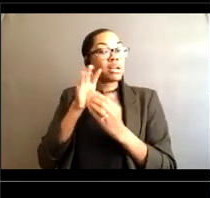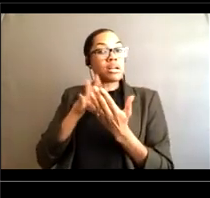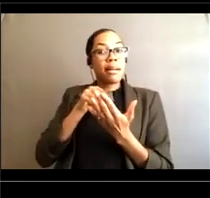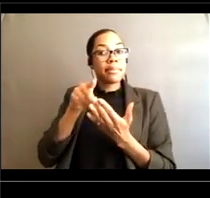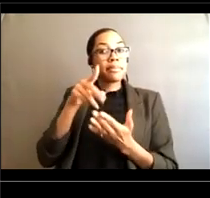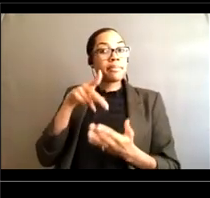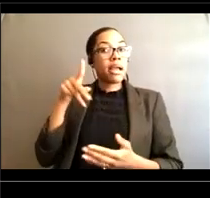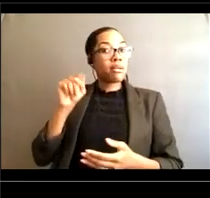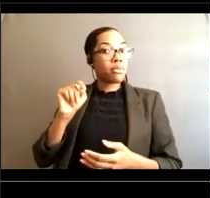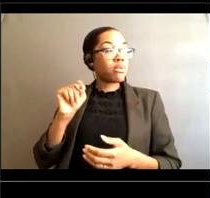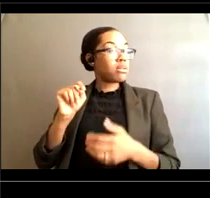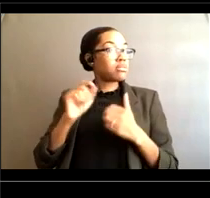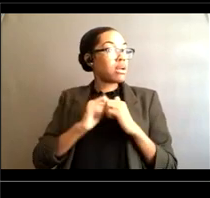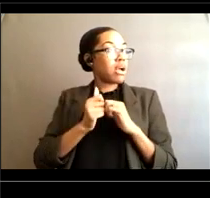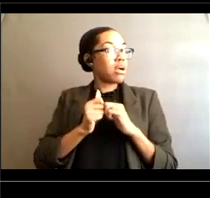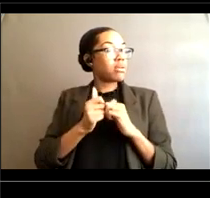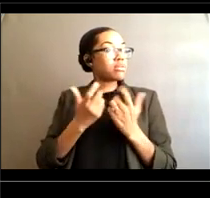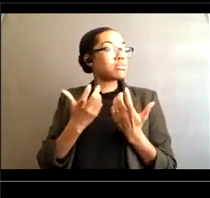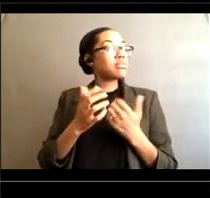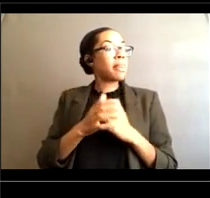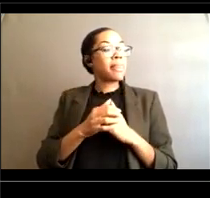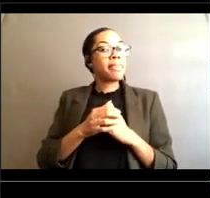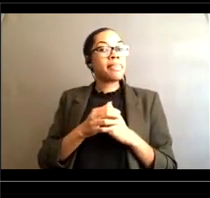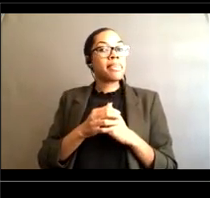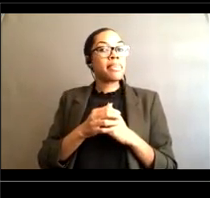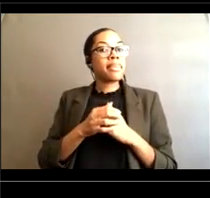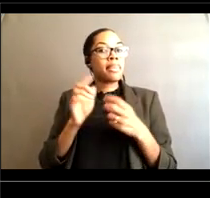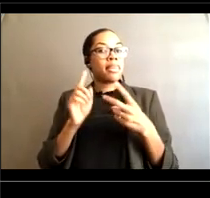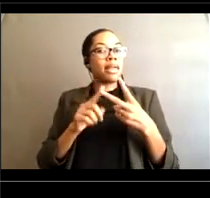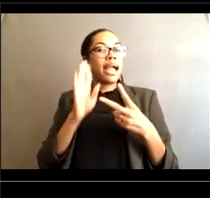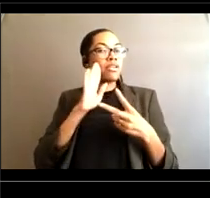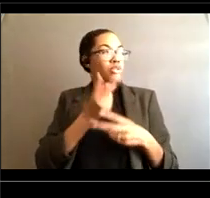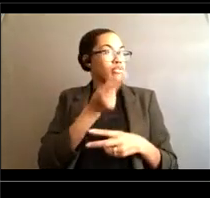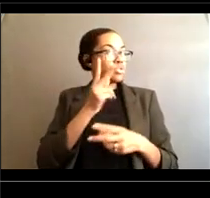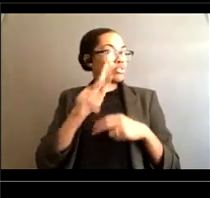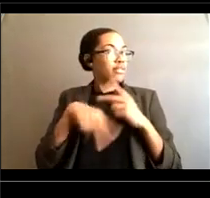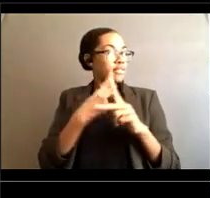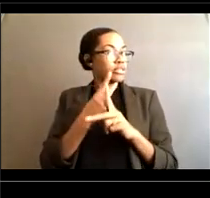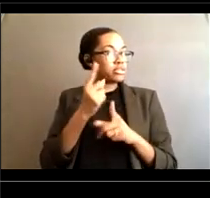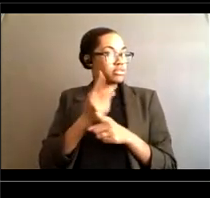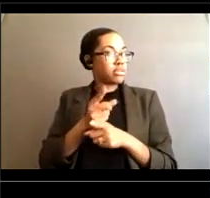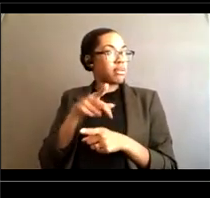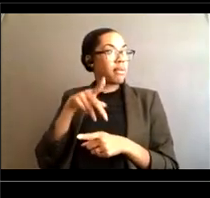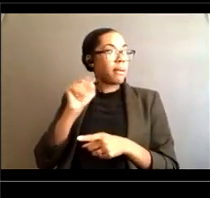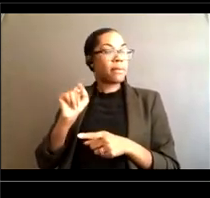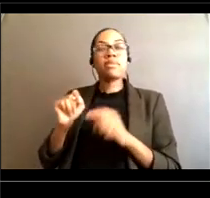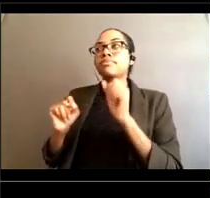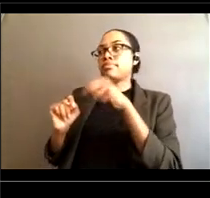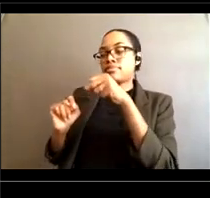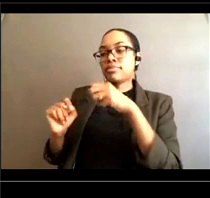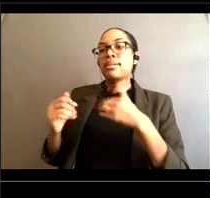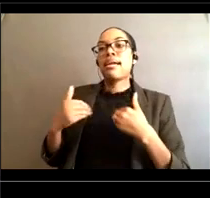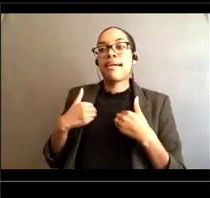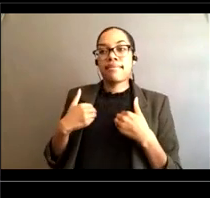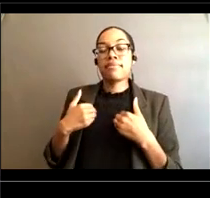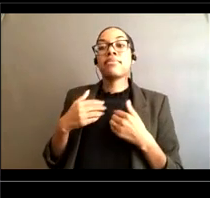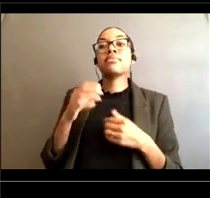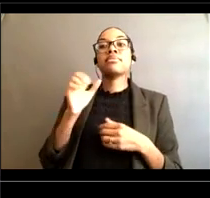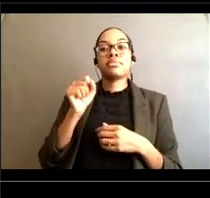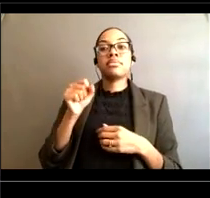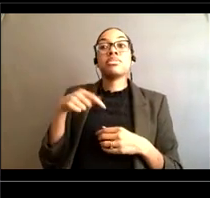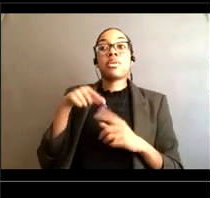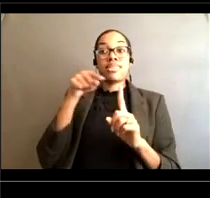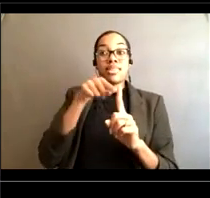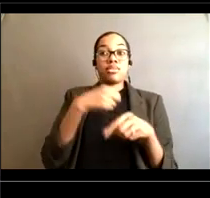the powerpoint and And let them know about the two versions that you have Yeah, we you know in addition to the webinar